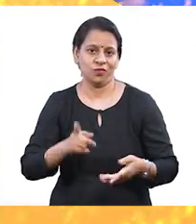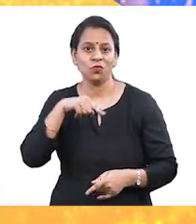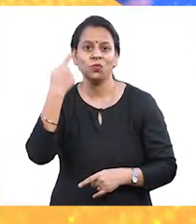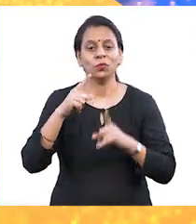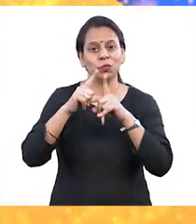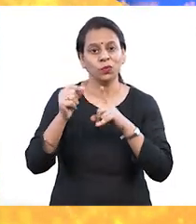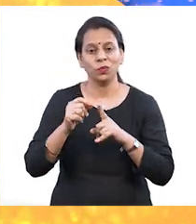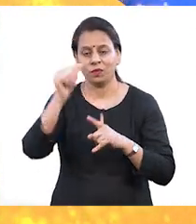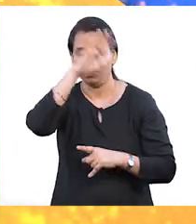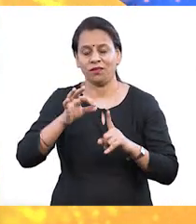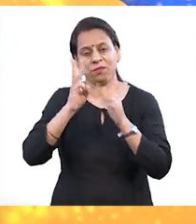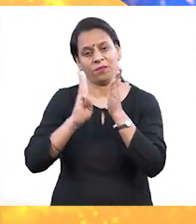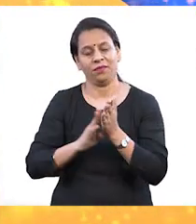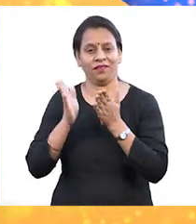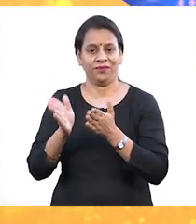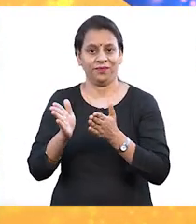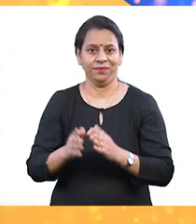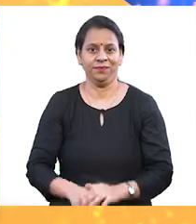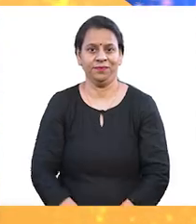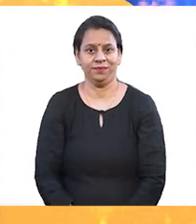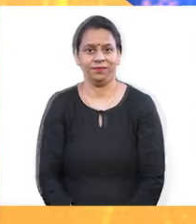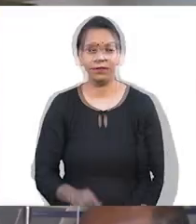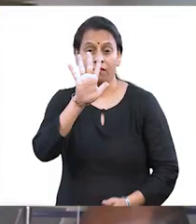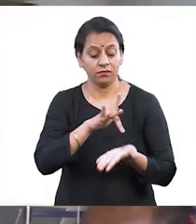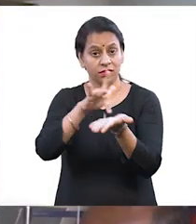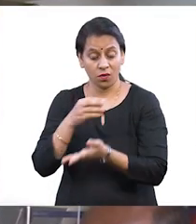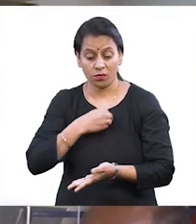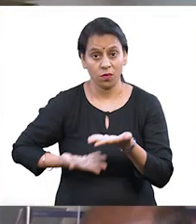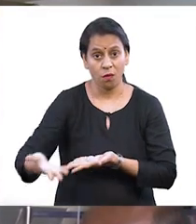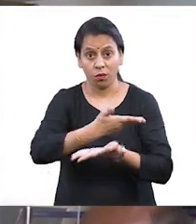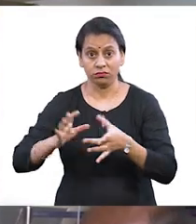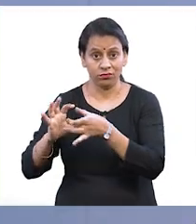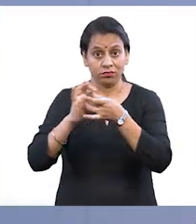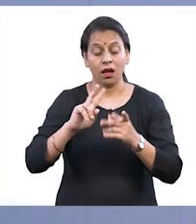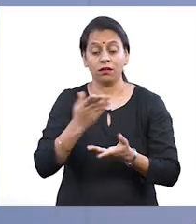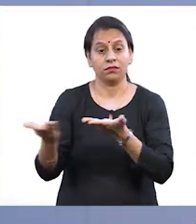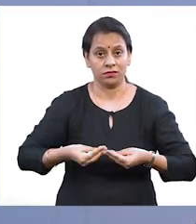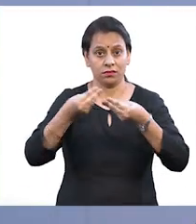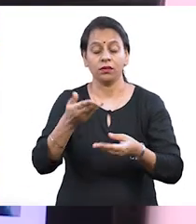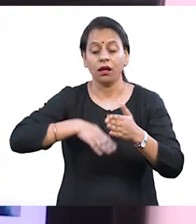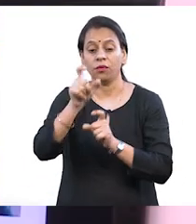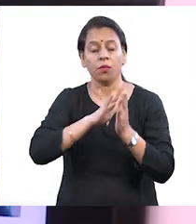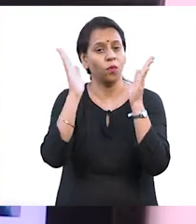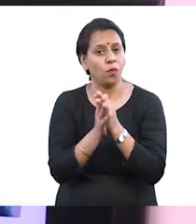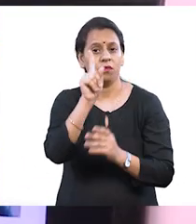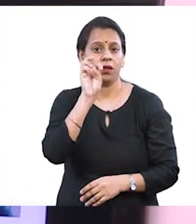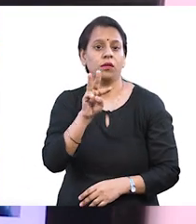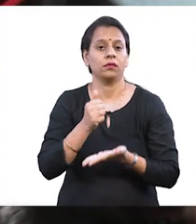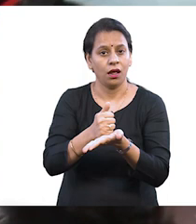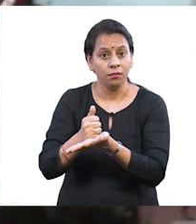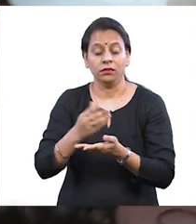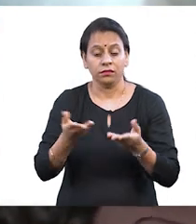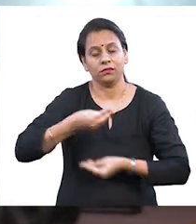Honorable Prime Minister Sri Narendra Modi ji. Five new clinical centers will serve additional 15